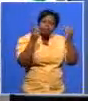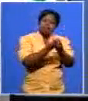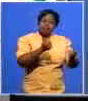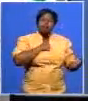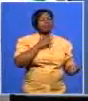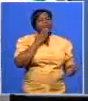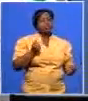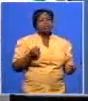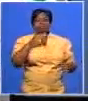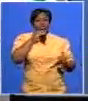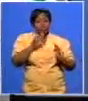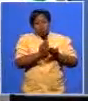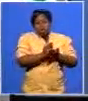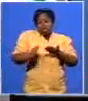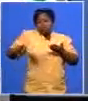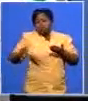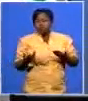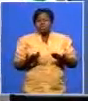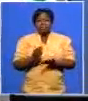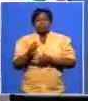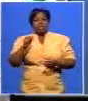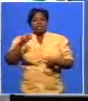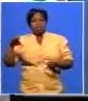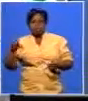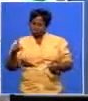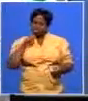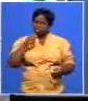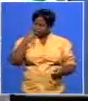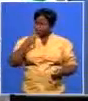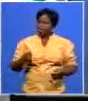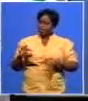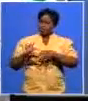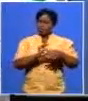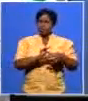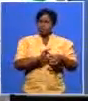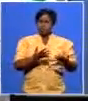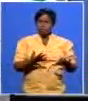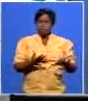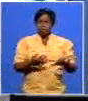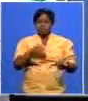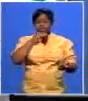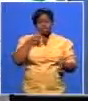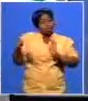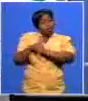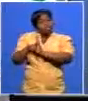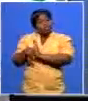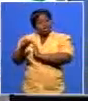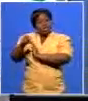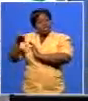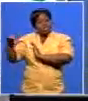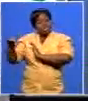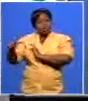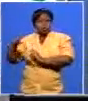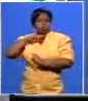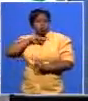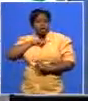to be non-aligned when you're serving the people he said he believed in that i said well then you obviously don't really believe in the anc's policies because cater deployment means